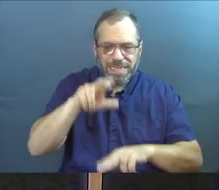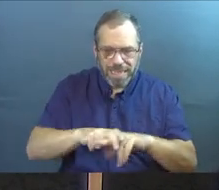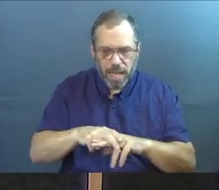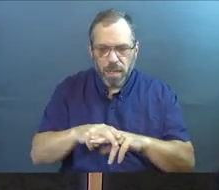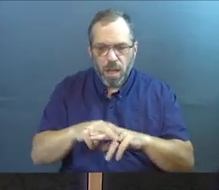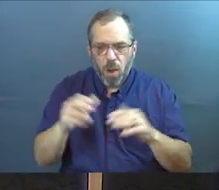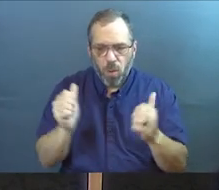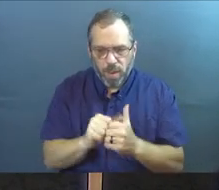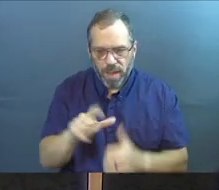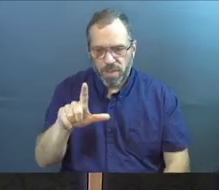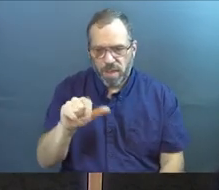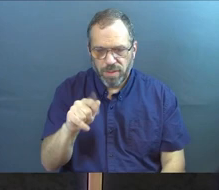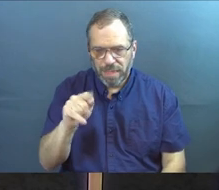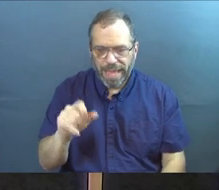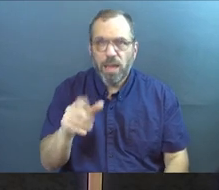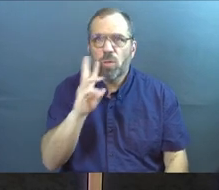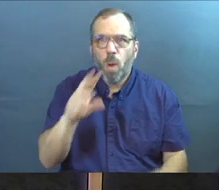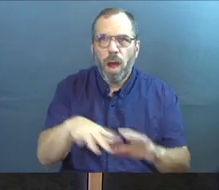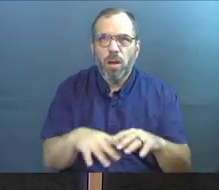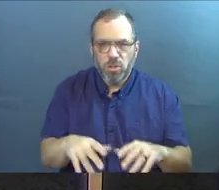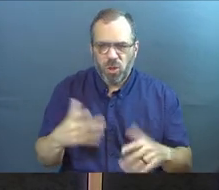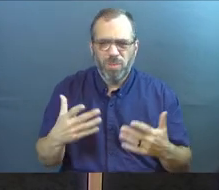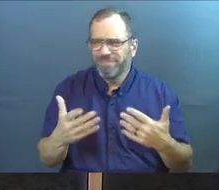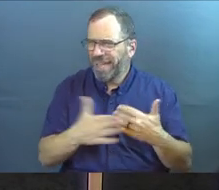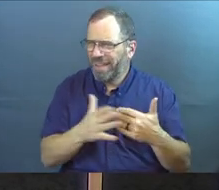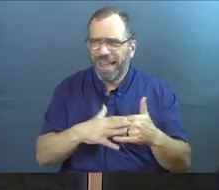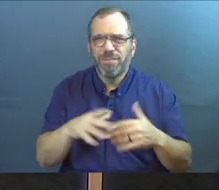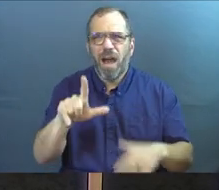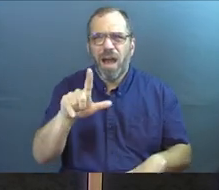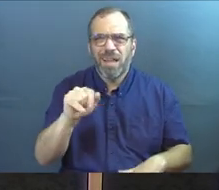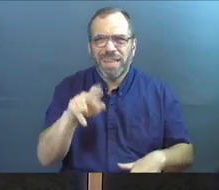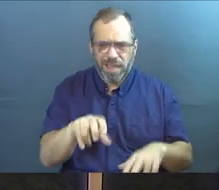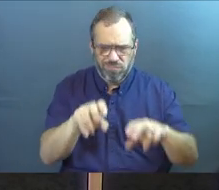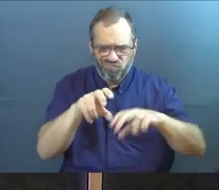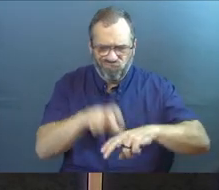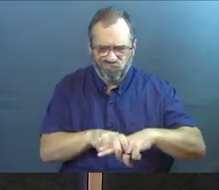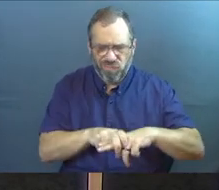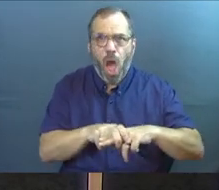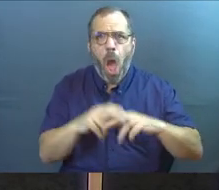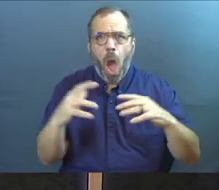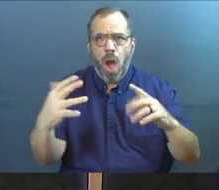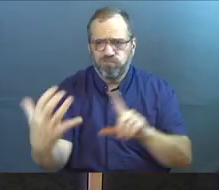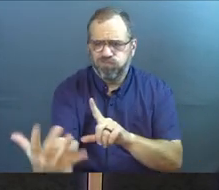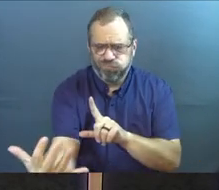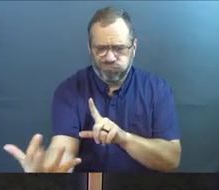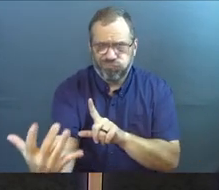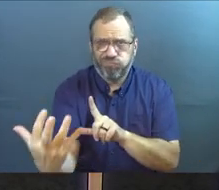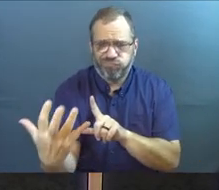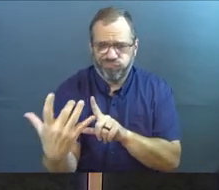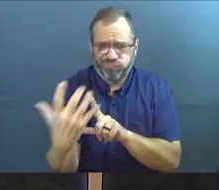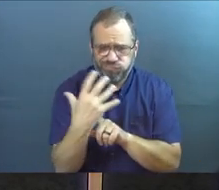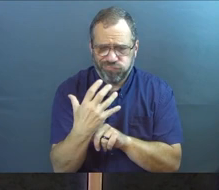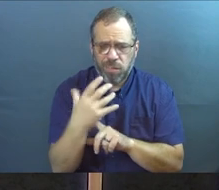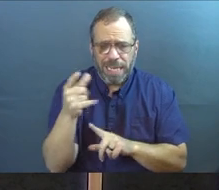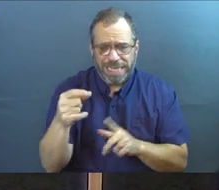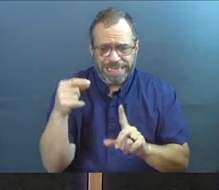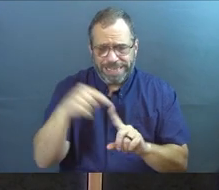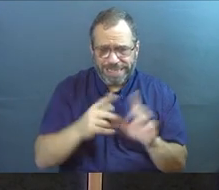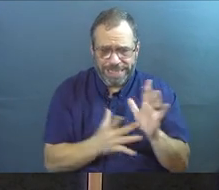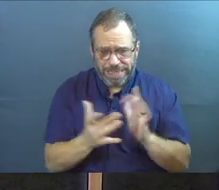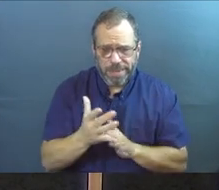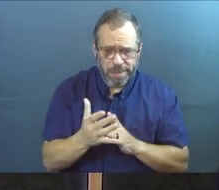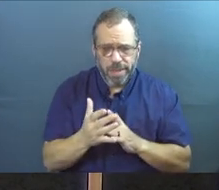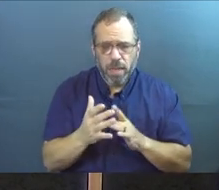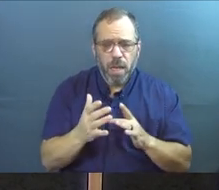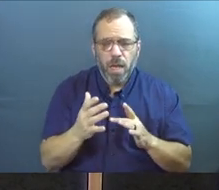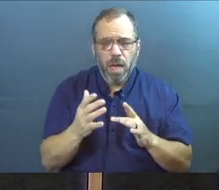beside the lake. So he's on a seashore, a lake shore there. A large crowd soon gathered around him, and so he got